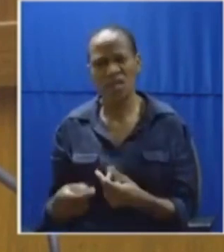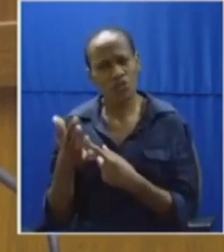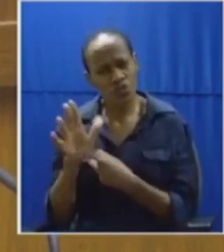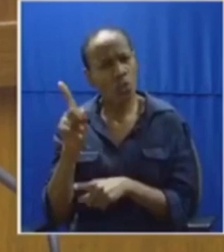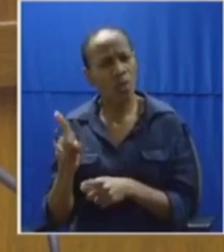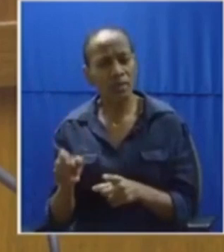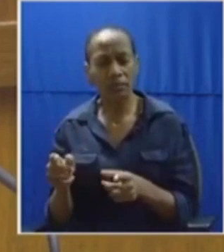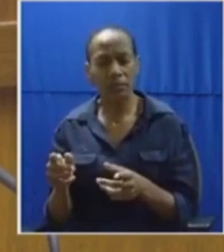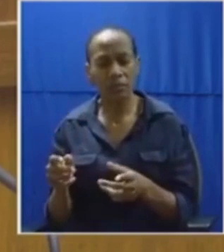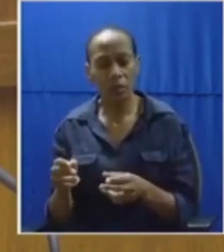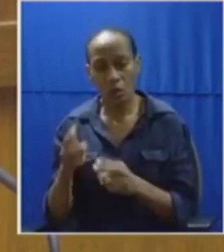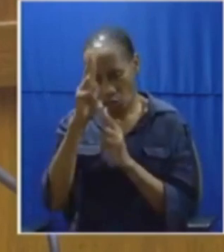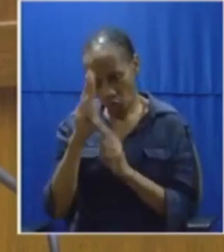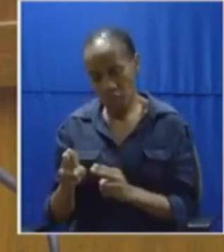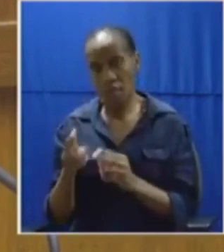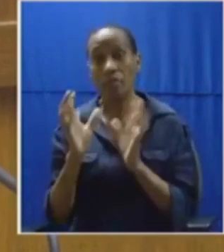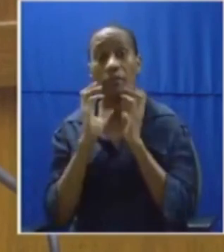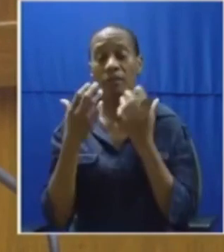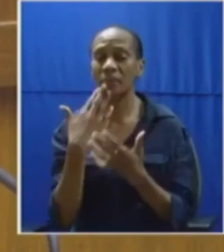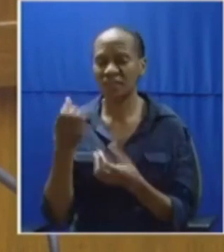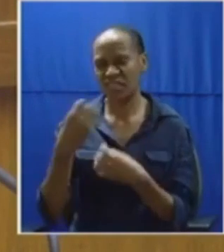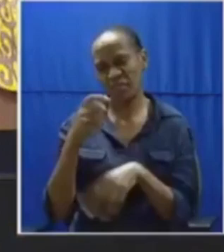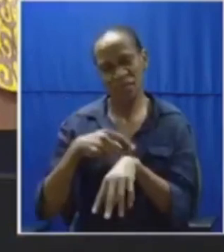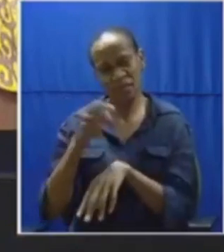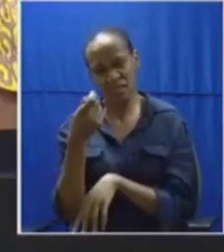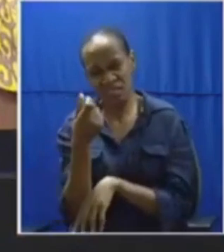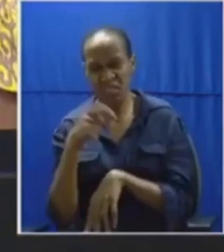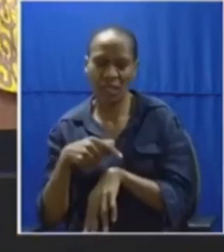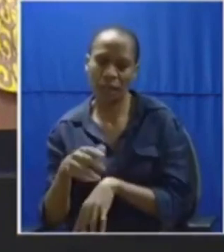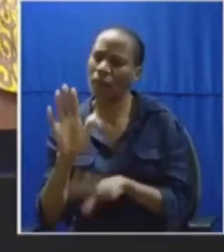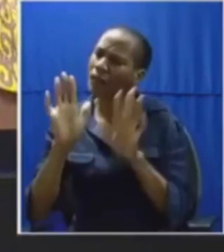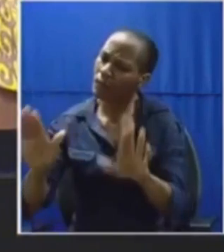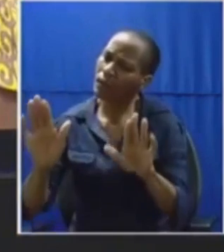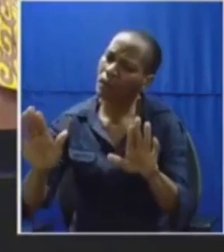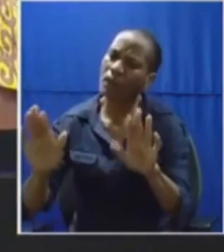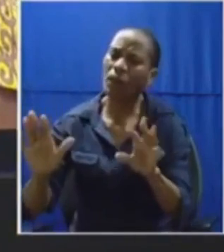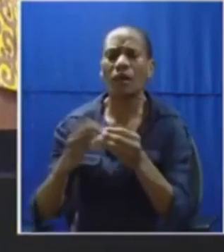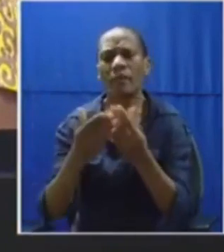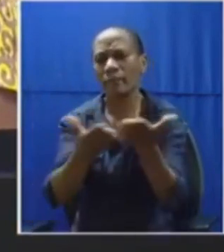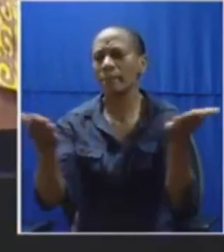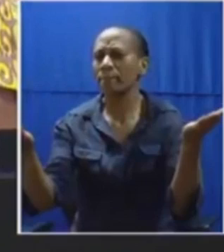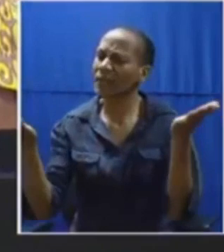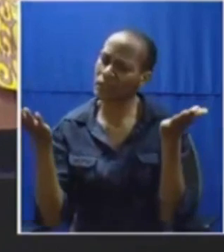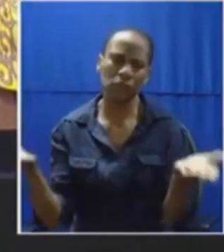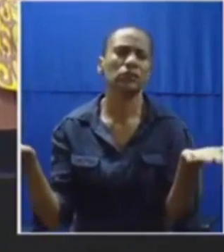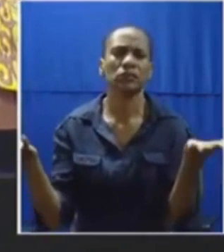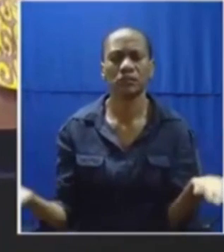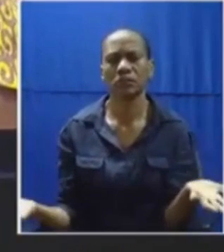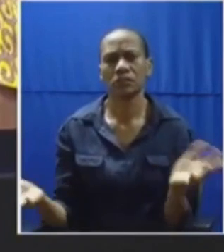very dangerous... Honorable Malema, please give me a minute. Honorable members. Honorable members.